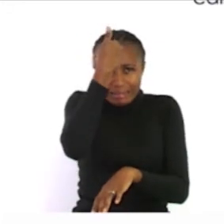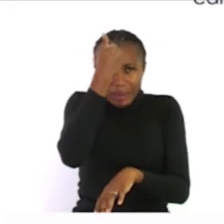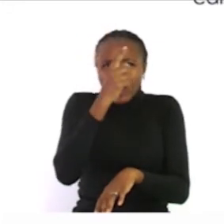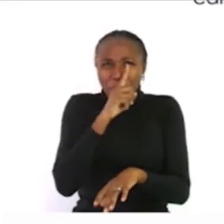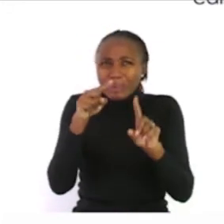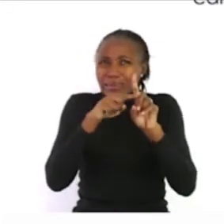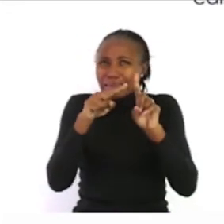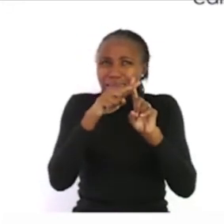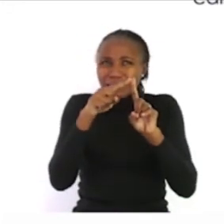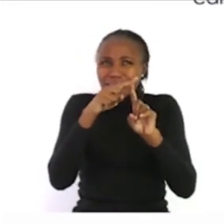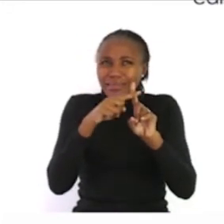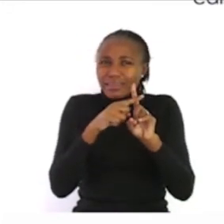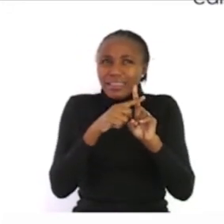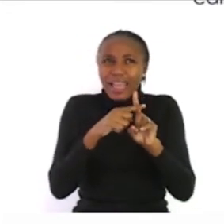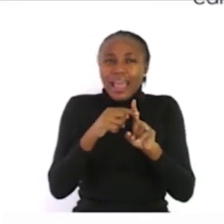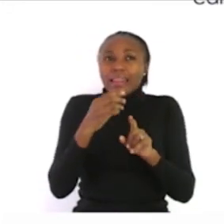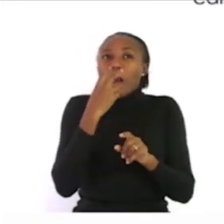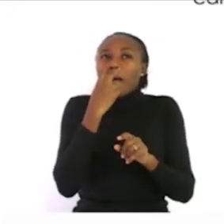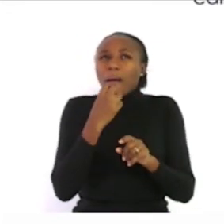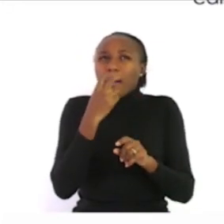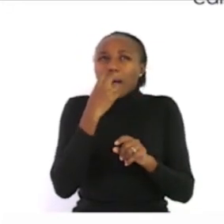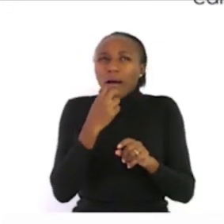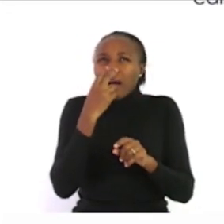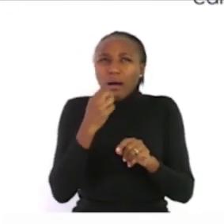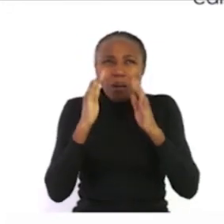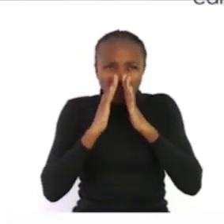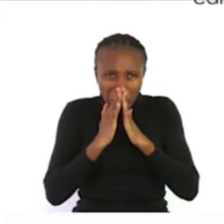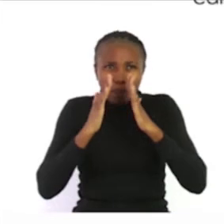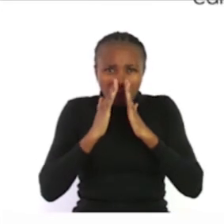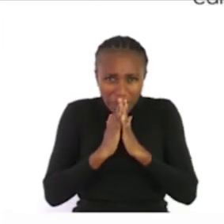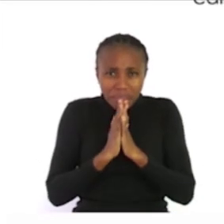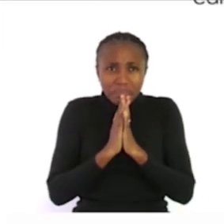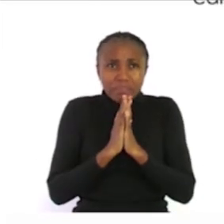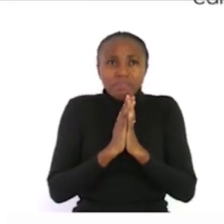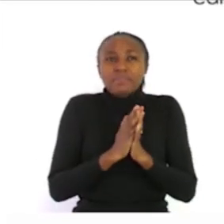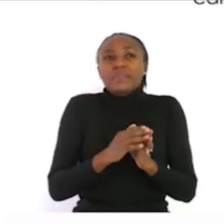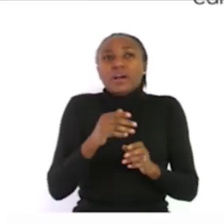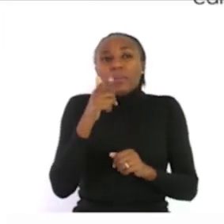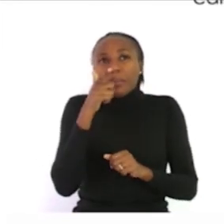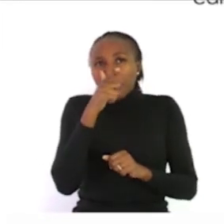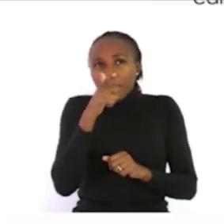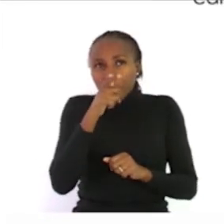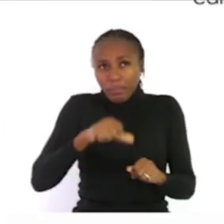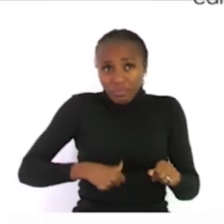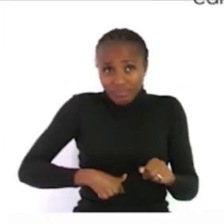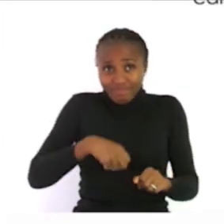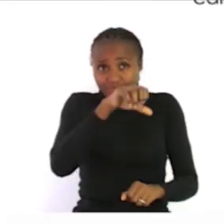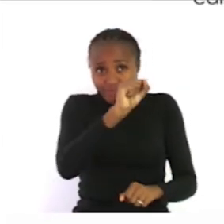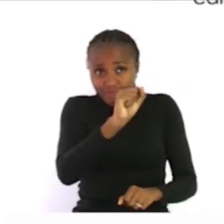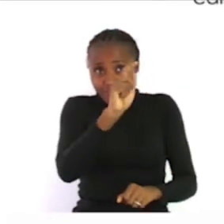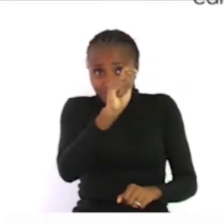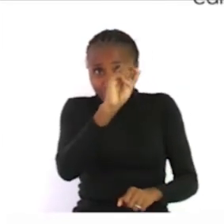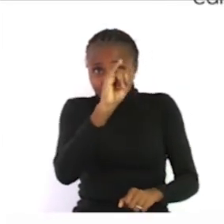as well as a running nose sexually transmitted infections which